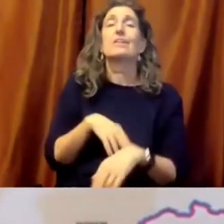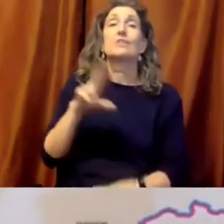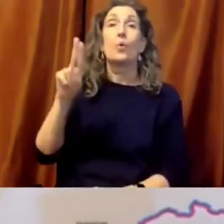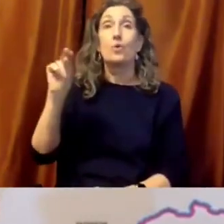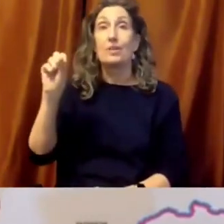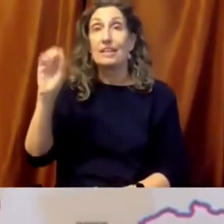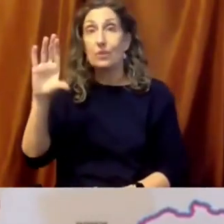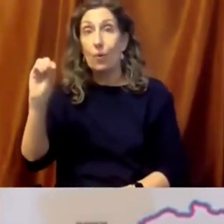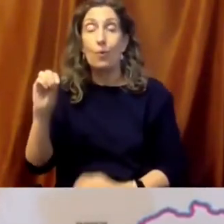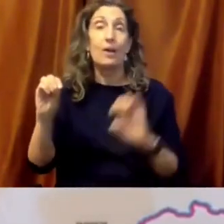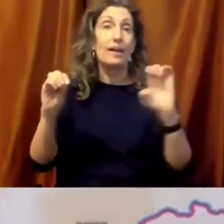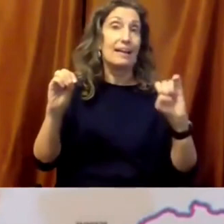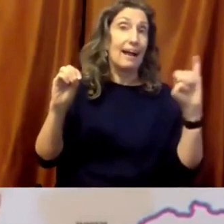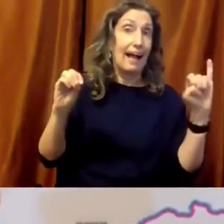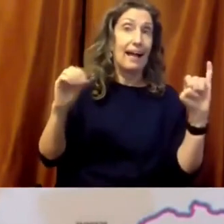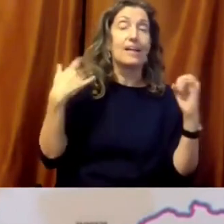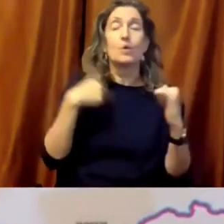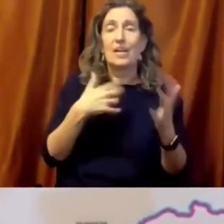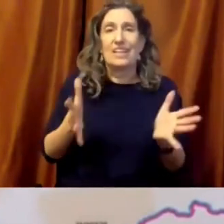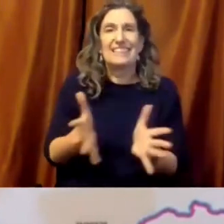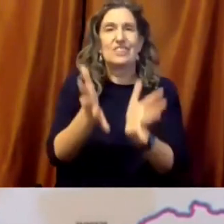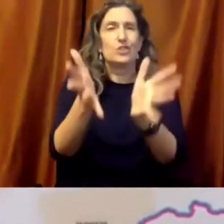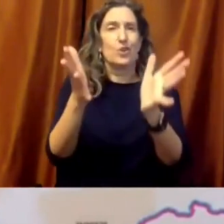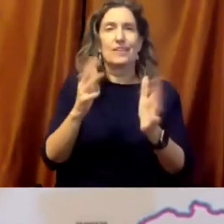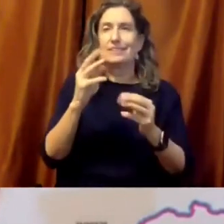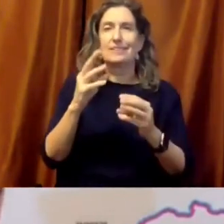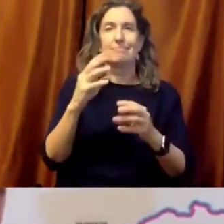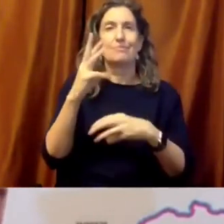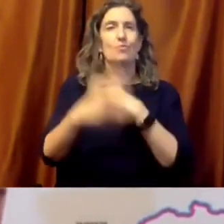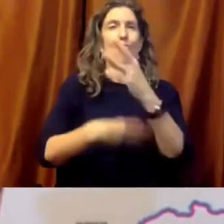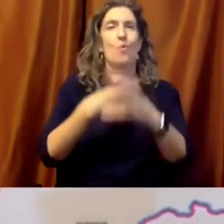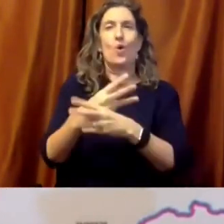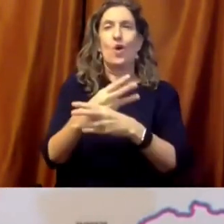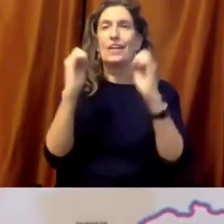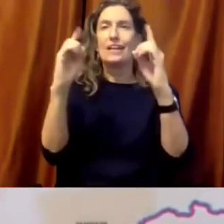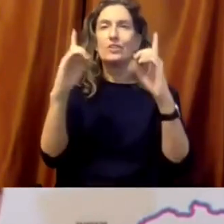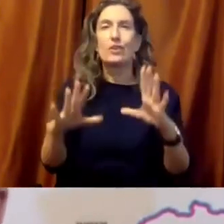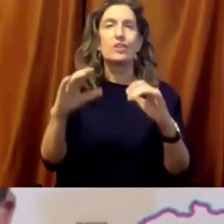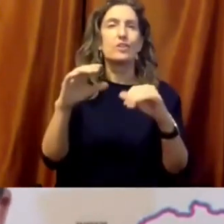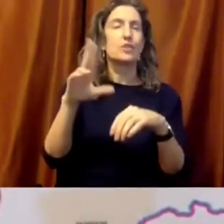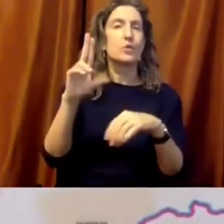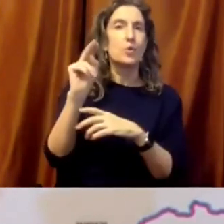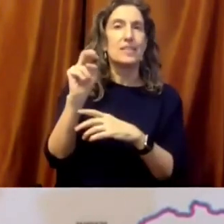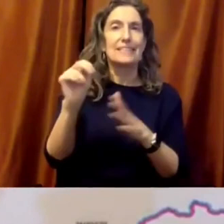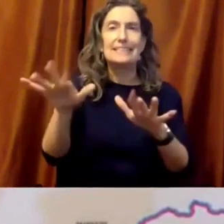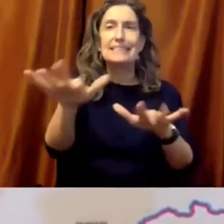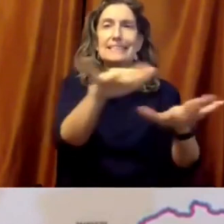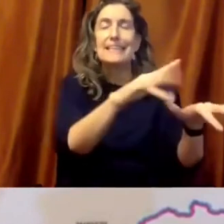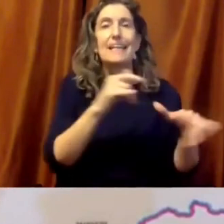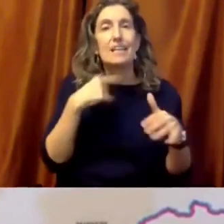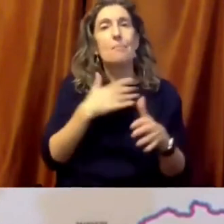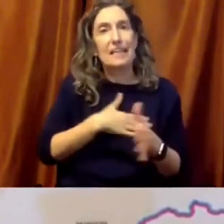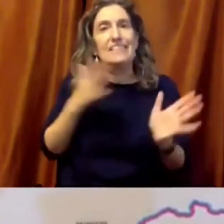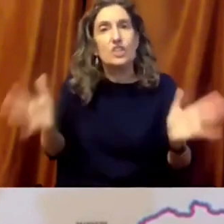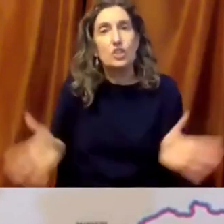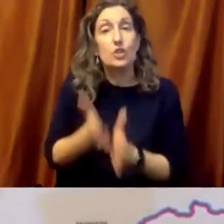personnel be included as a priority group for vaccinations, and I am so pleased to see that this is already